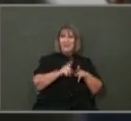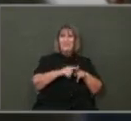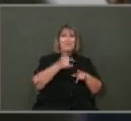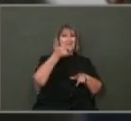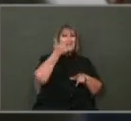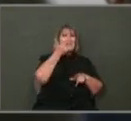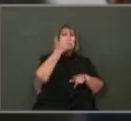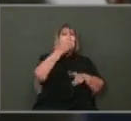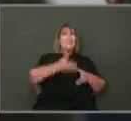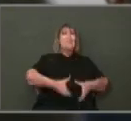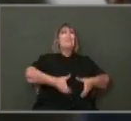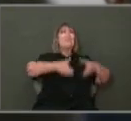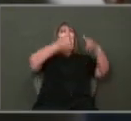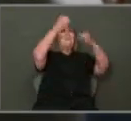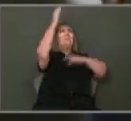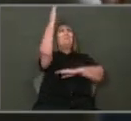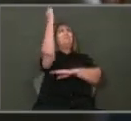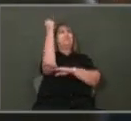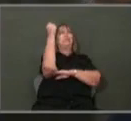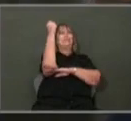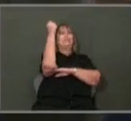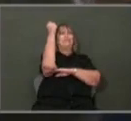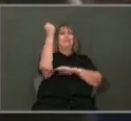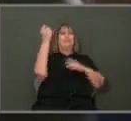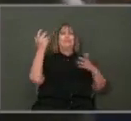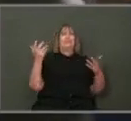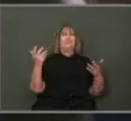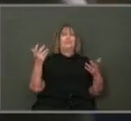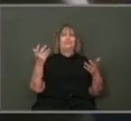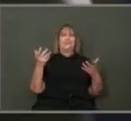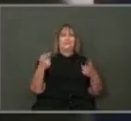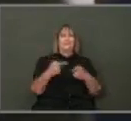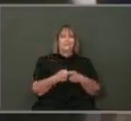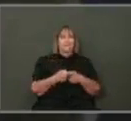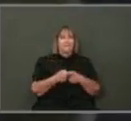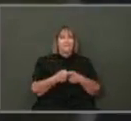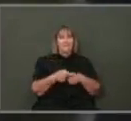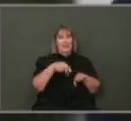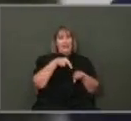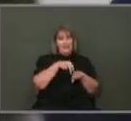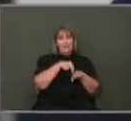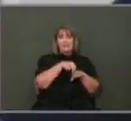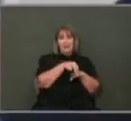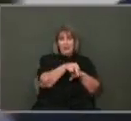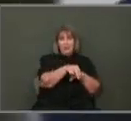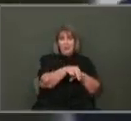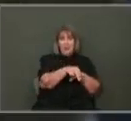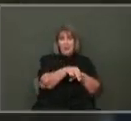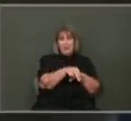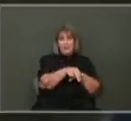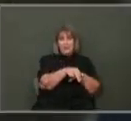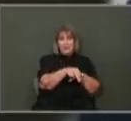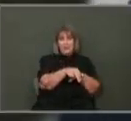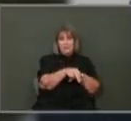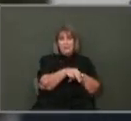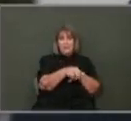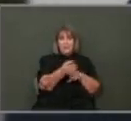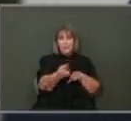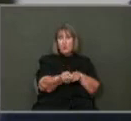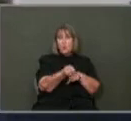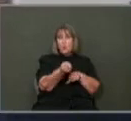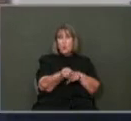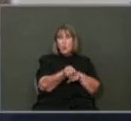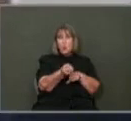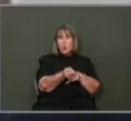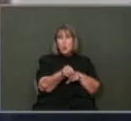and they also build the sidewalks to hold the ground